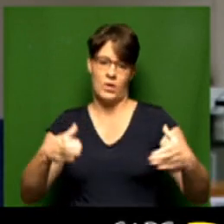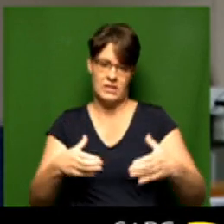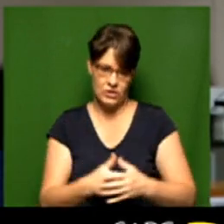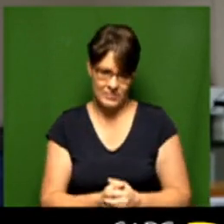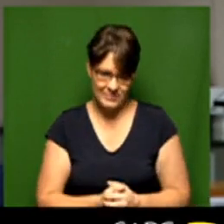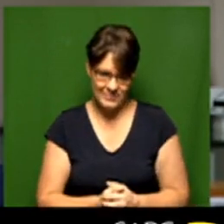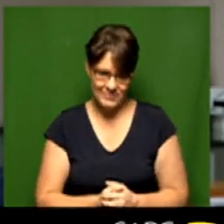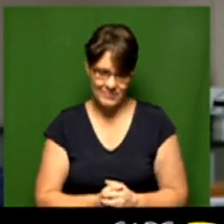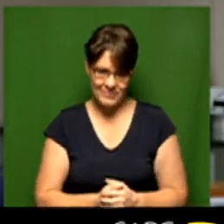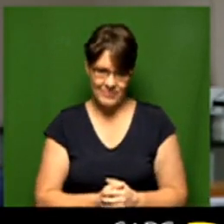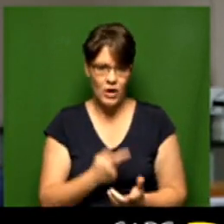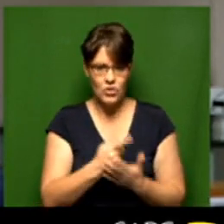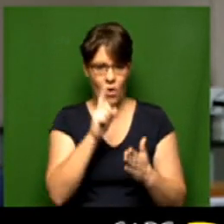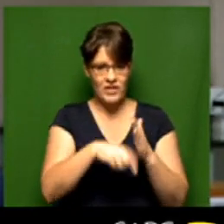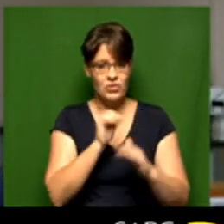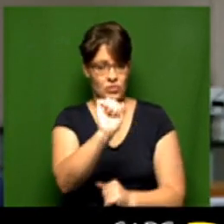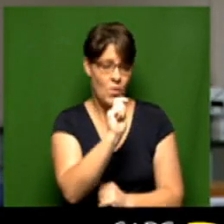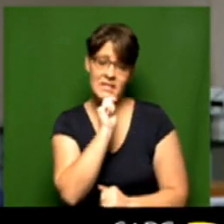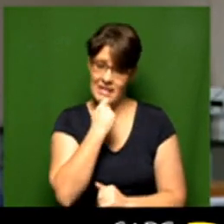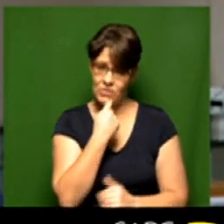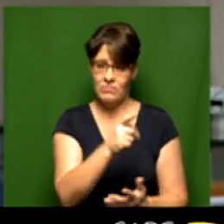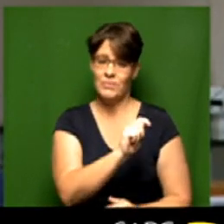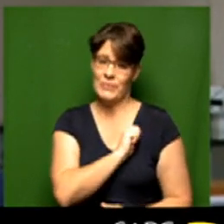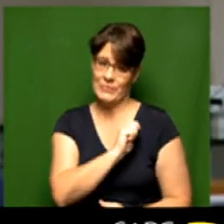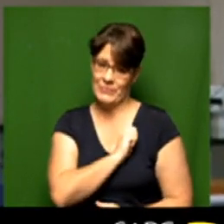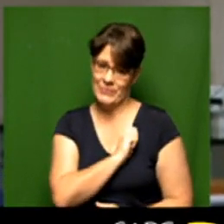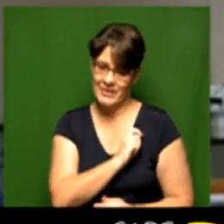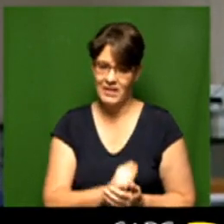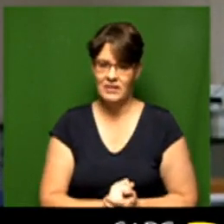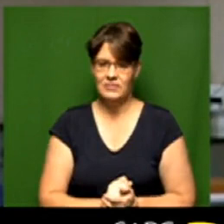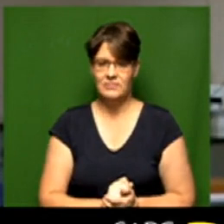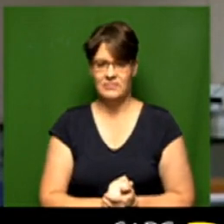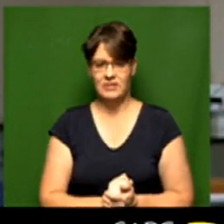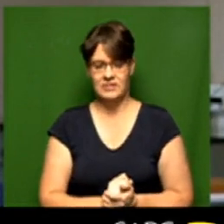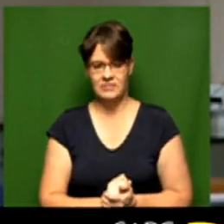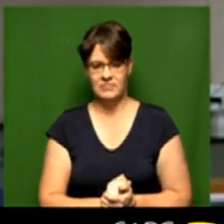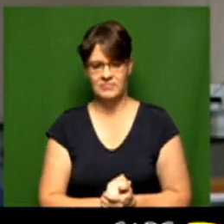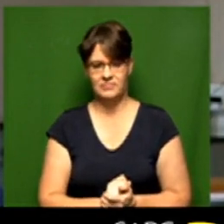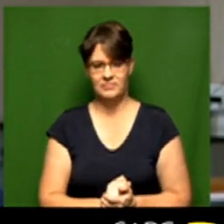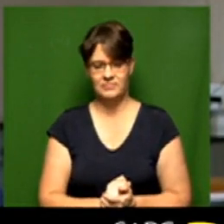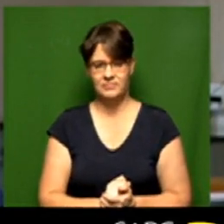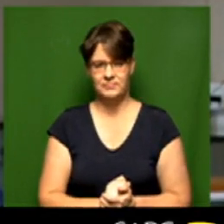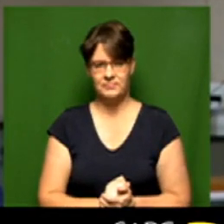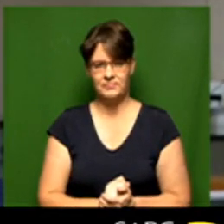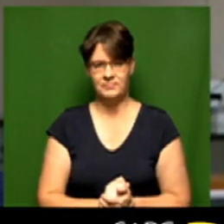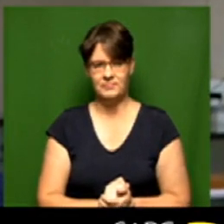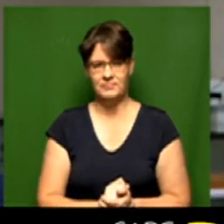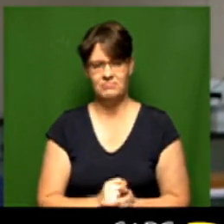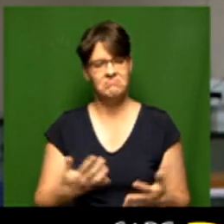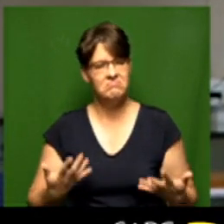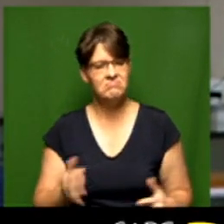and your vote is your secret that is also true Deirdre I also wanted to ask you in terms of the